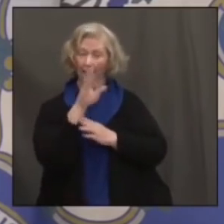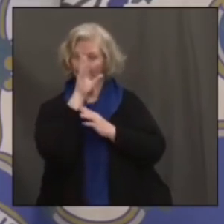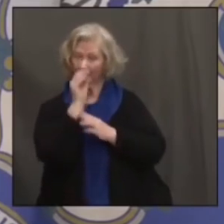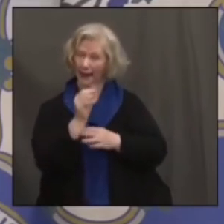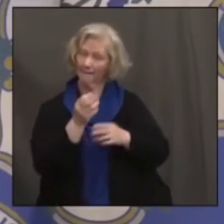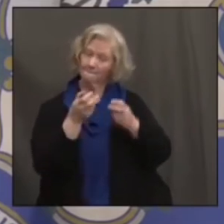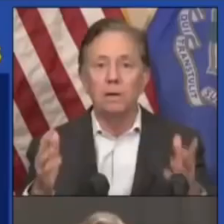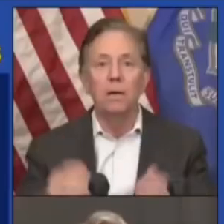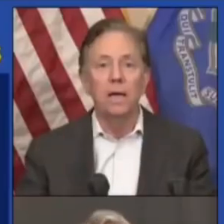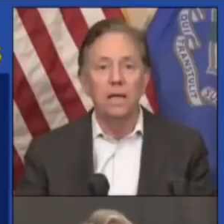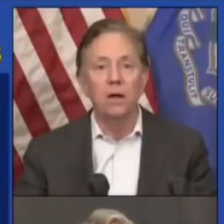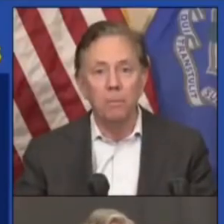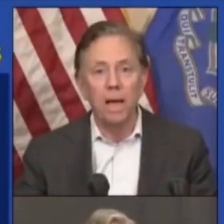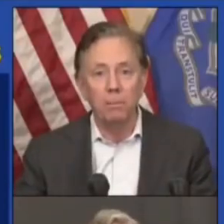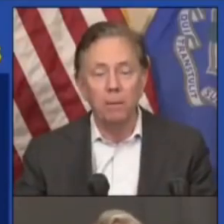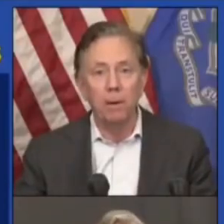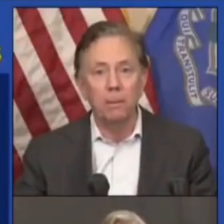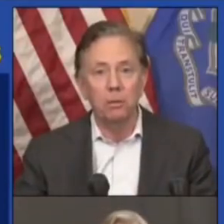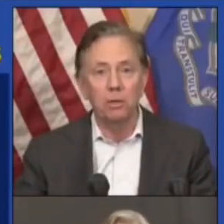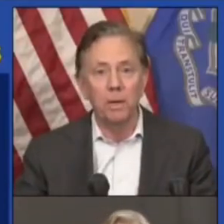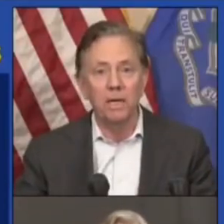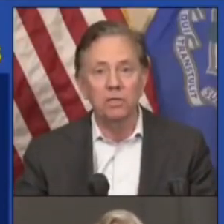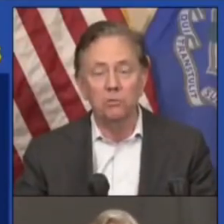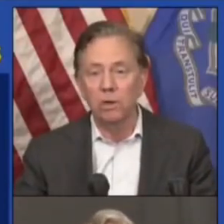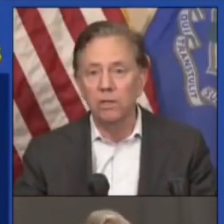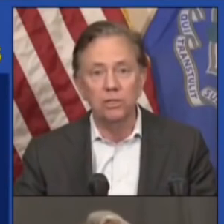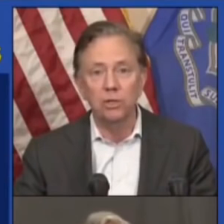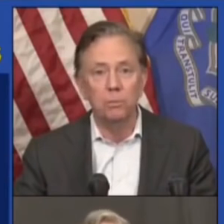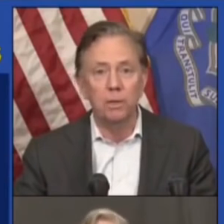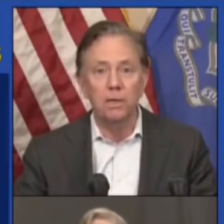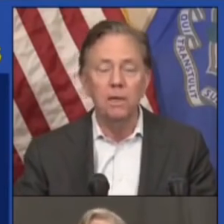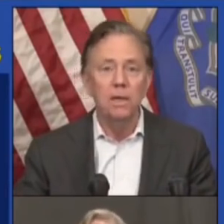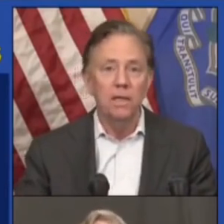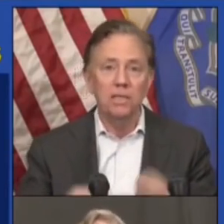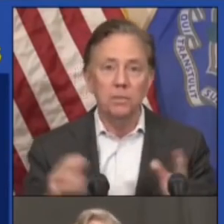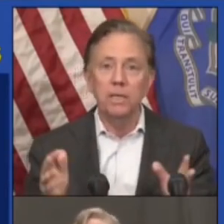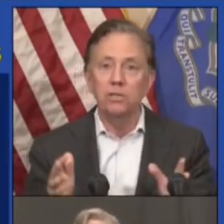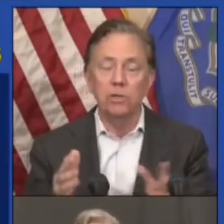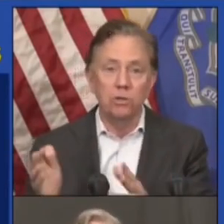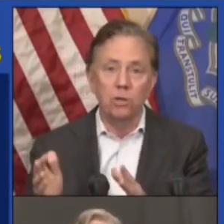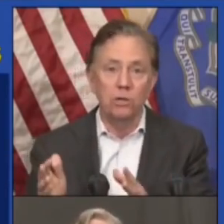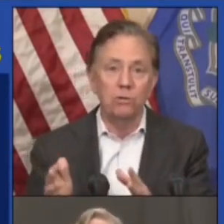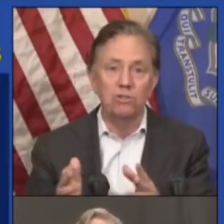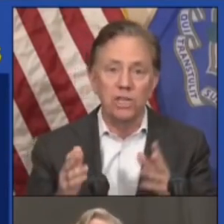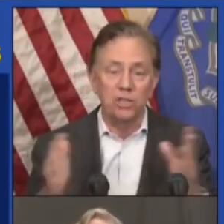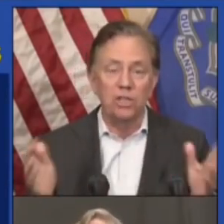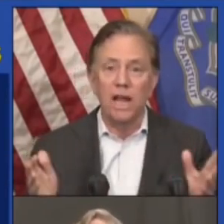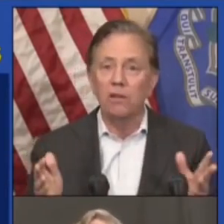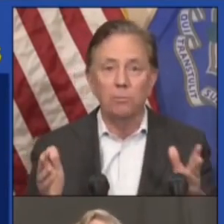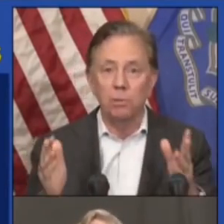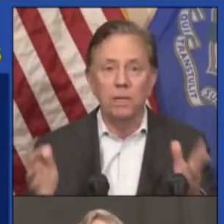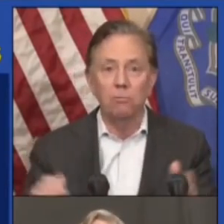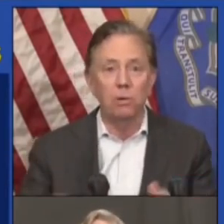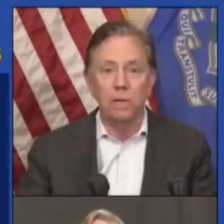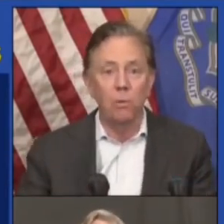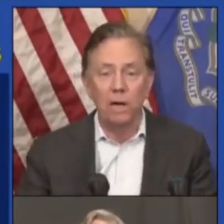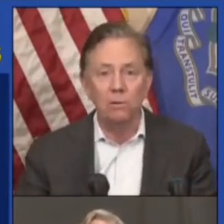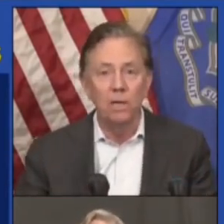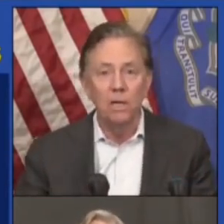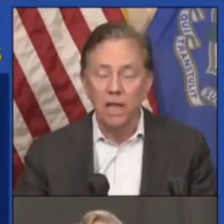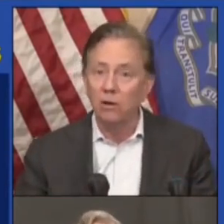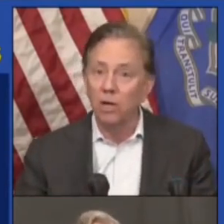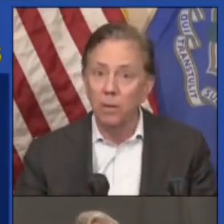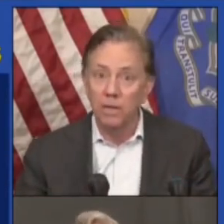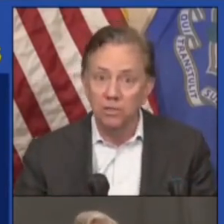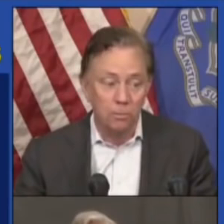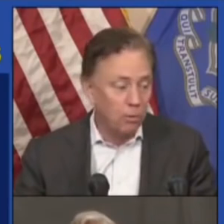is in the draw. And they are backed by popular demand as well. They should be. They had some injuries earlier in the season. Now they're playing really well.